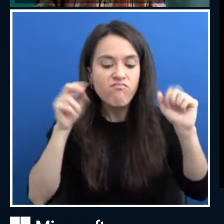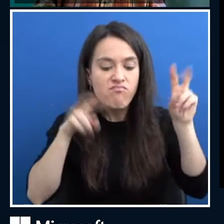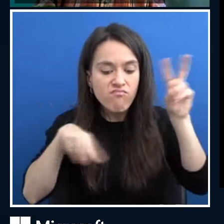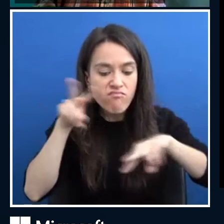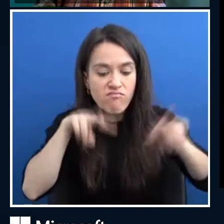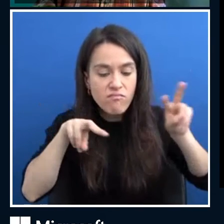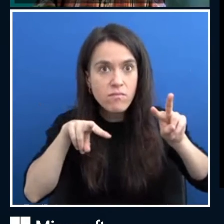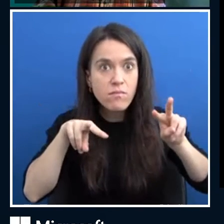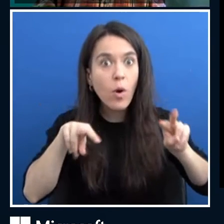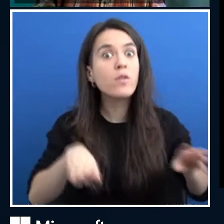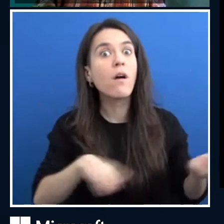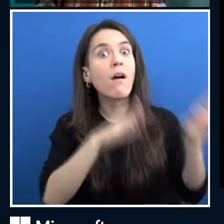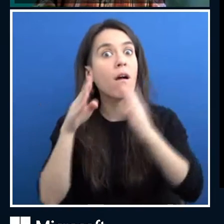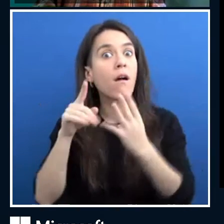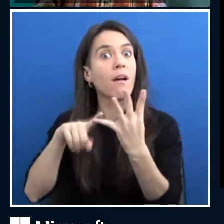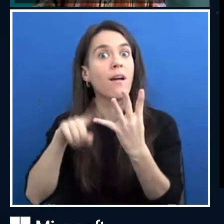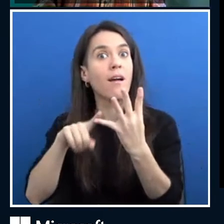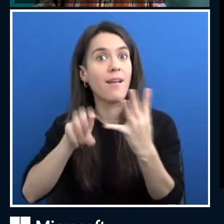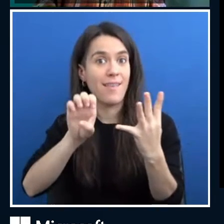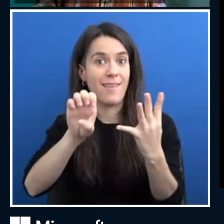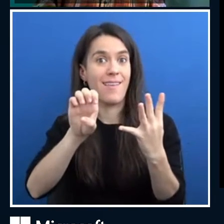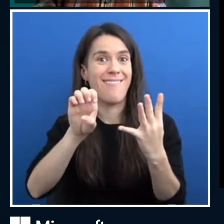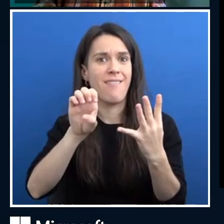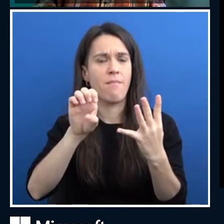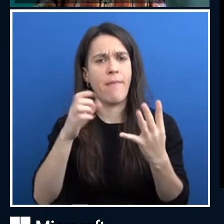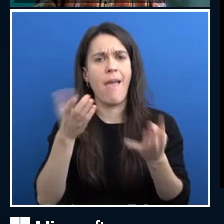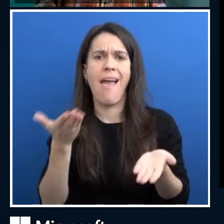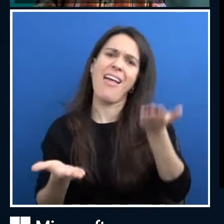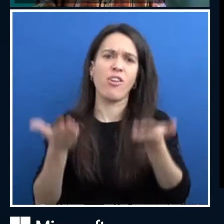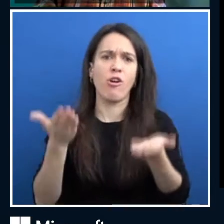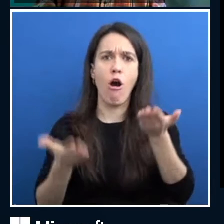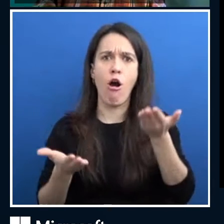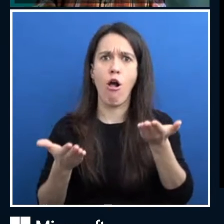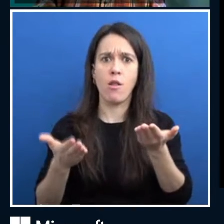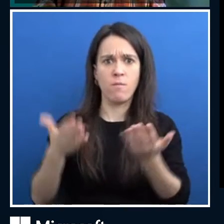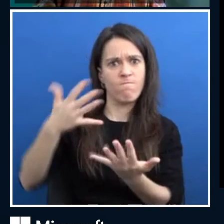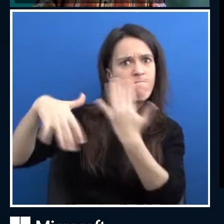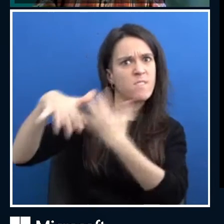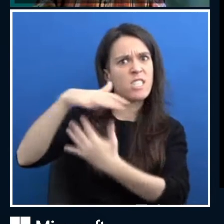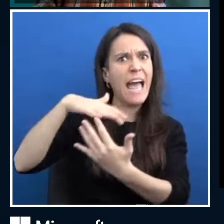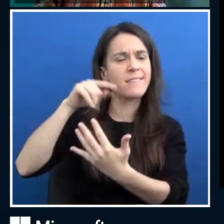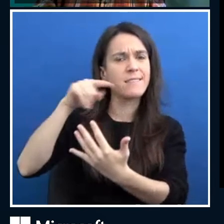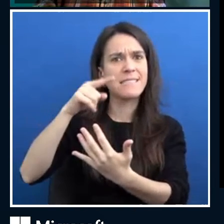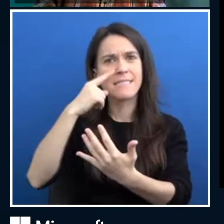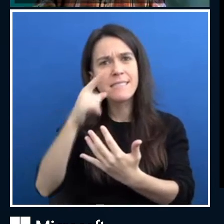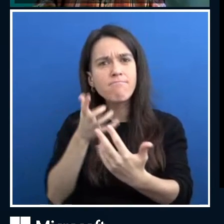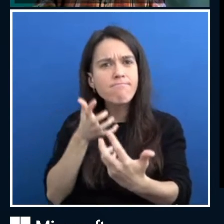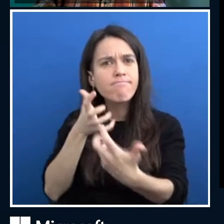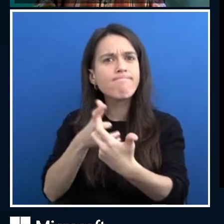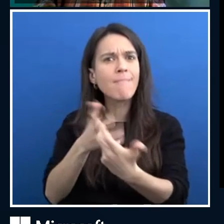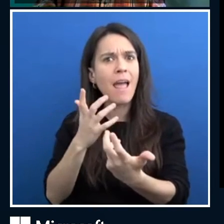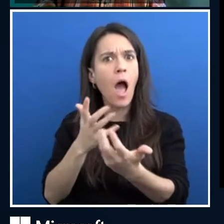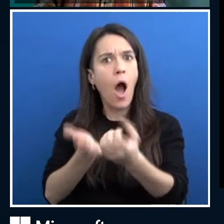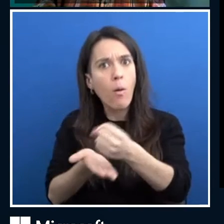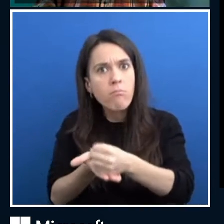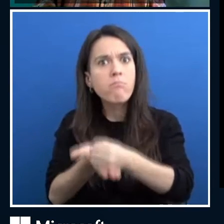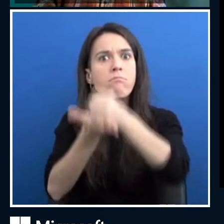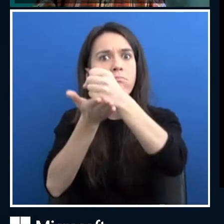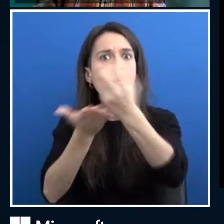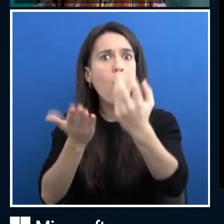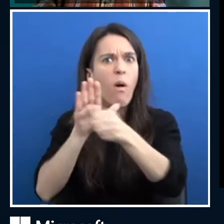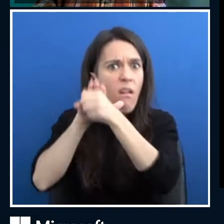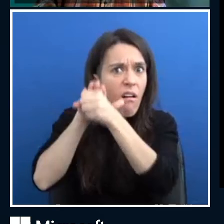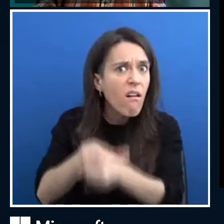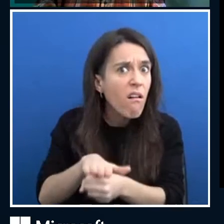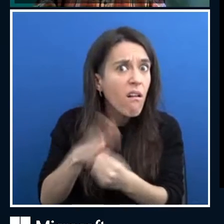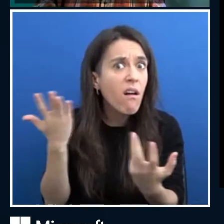Does this only treat to one part of society or does it, you know, not help another part? Um, is it not available in some parts of